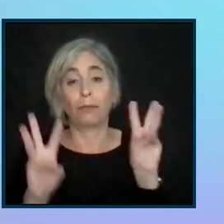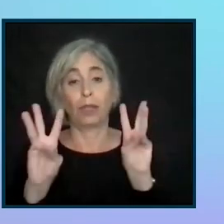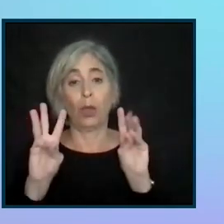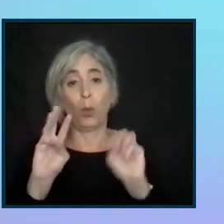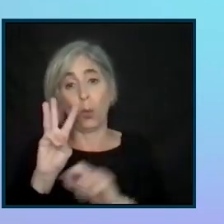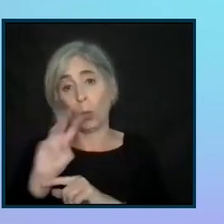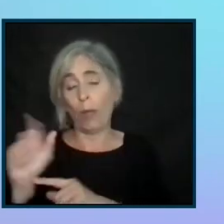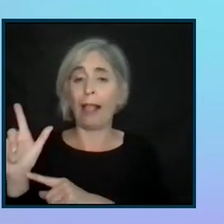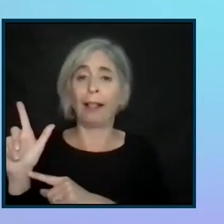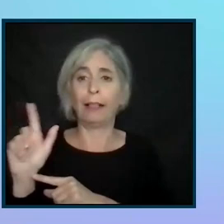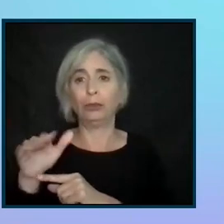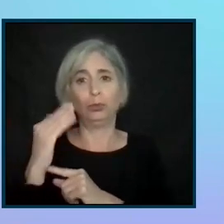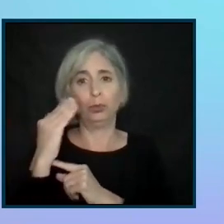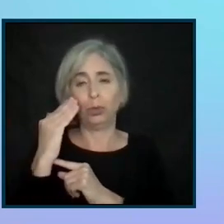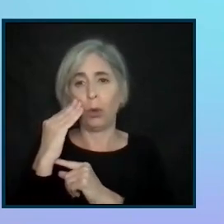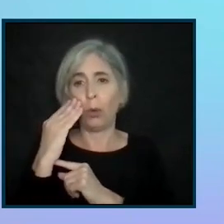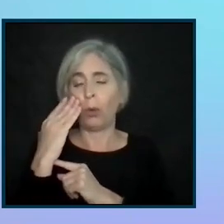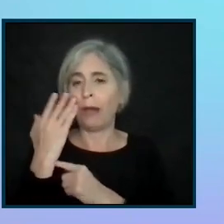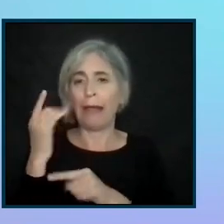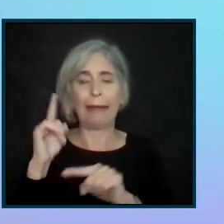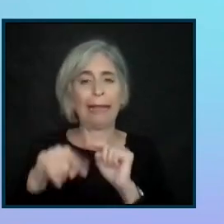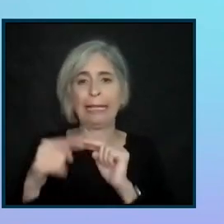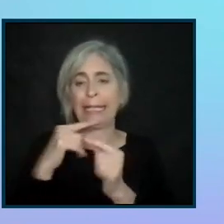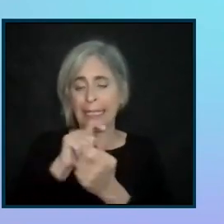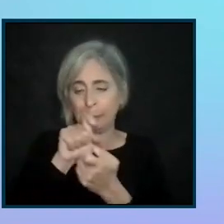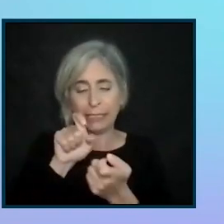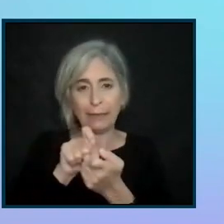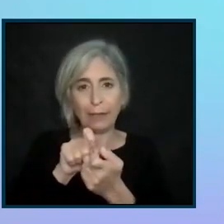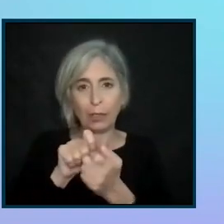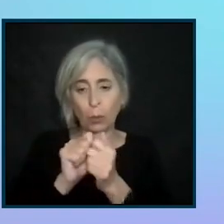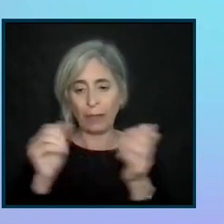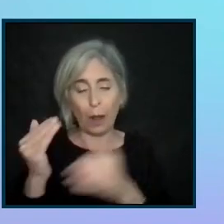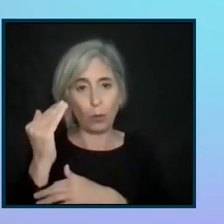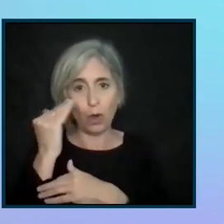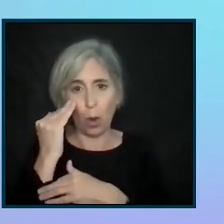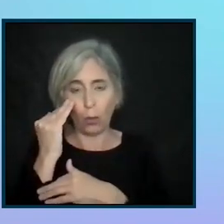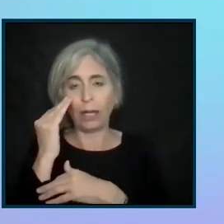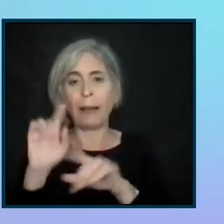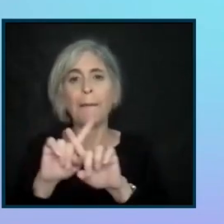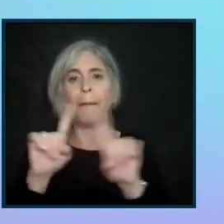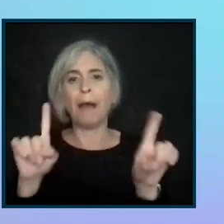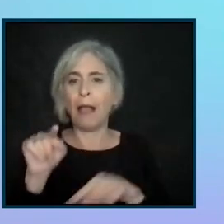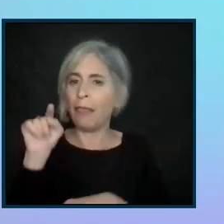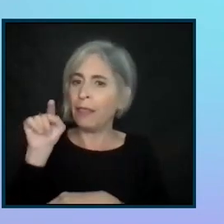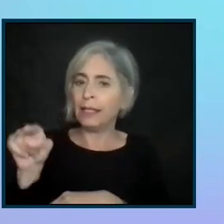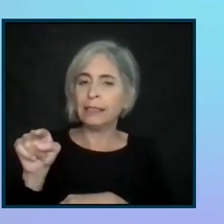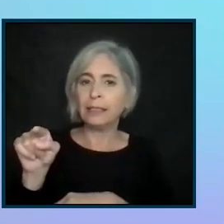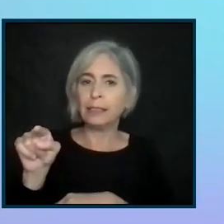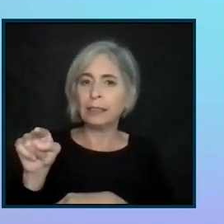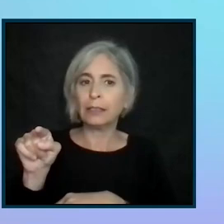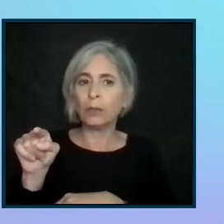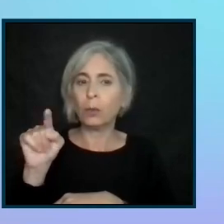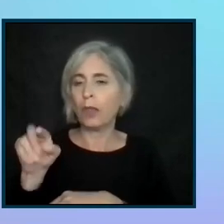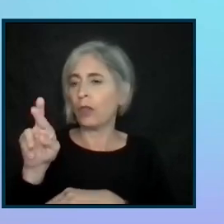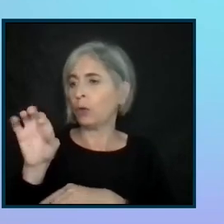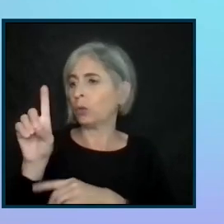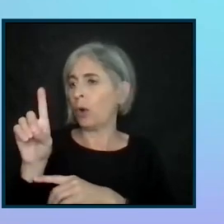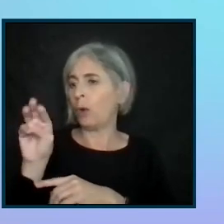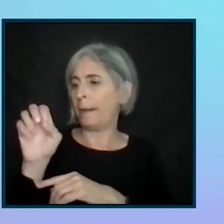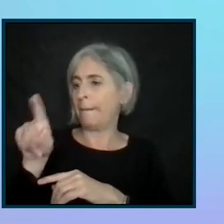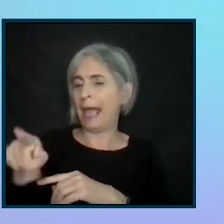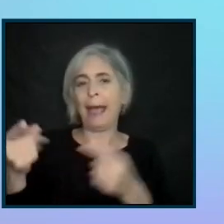Well, you know, I can't say anything about the specifics of that without knowing, but this is where the roadmap idea comes.